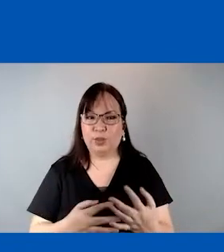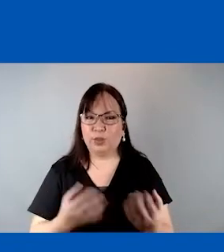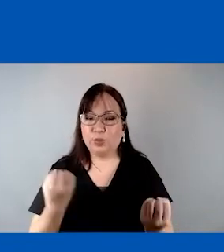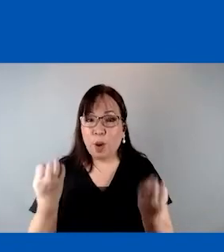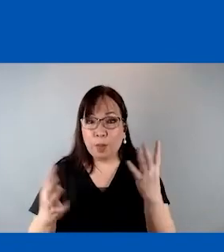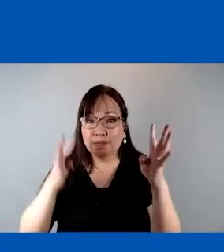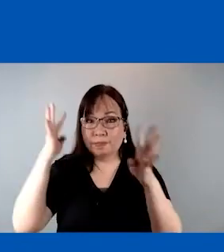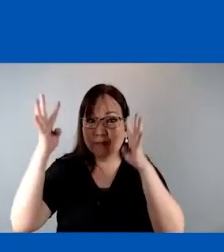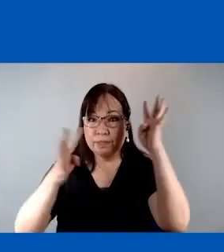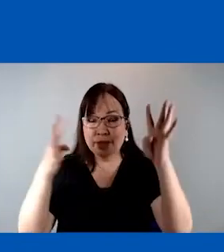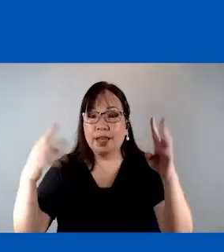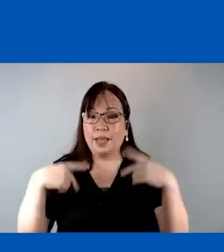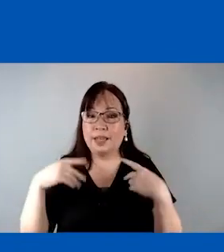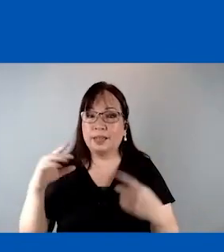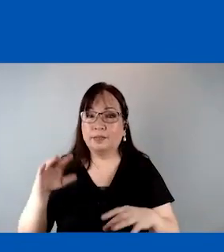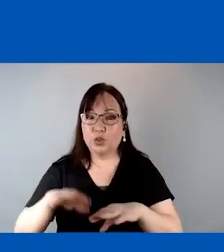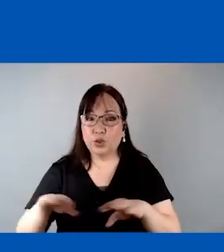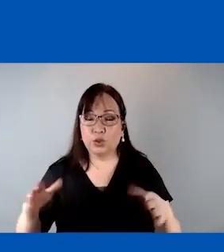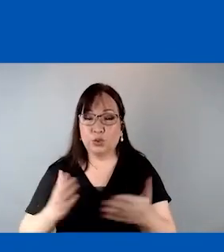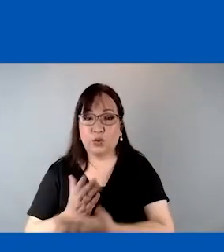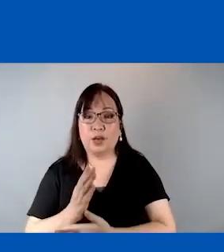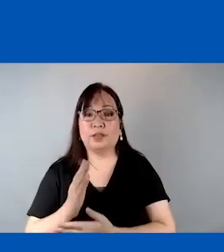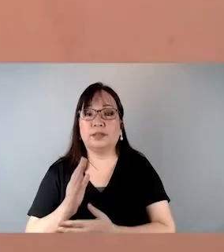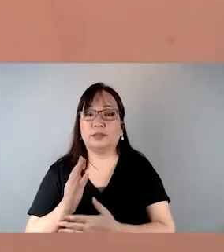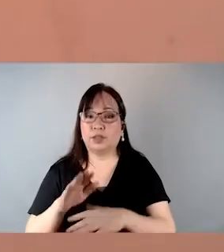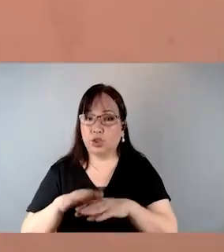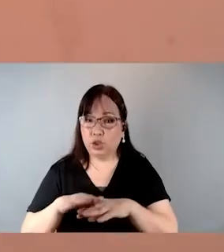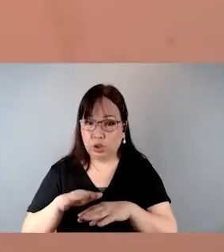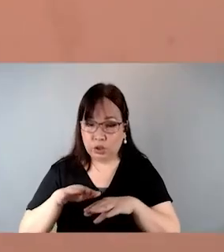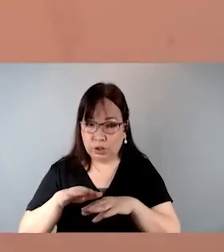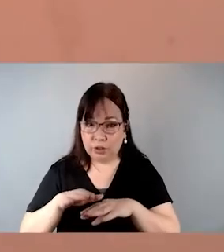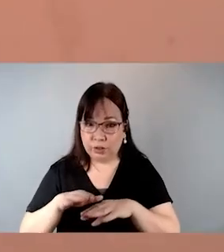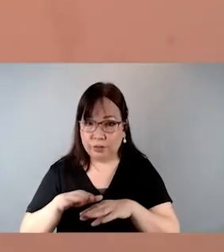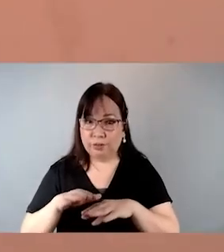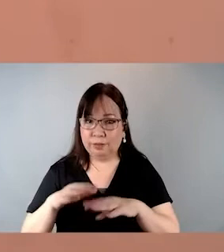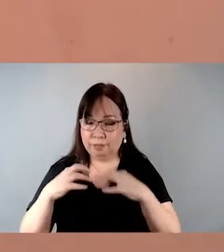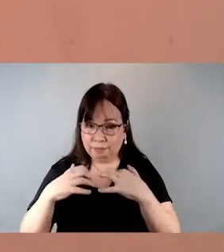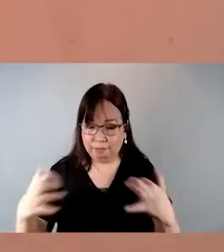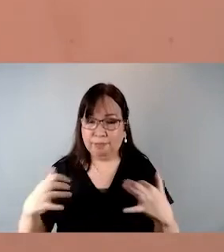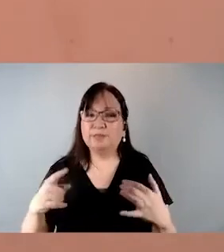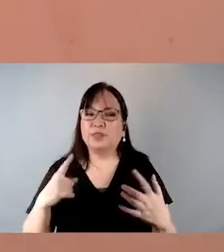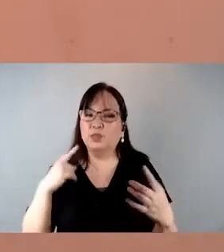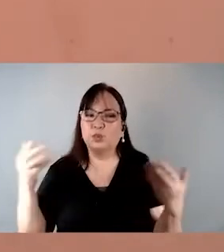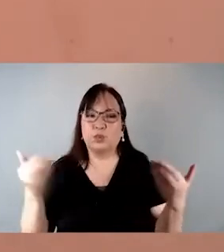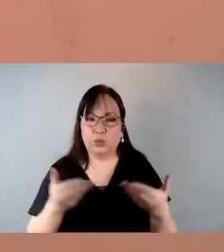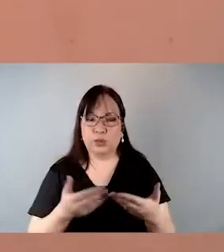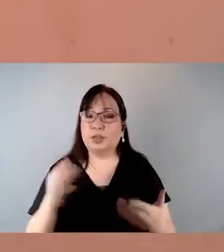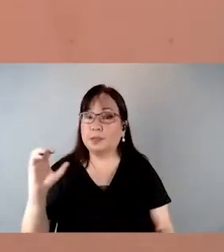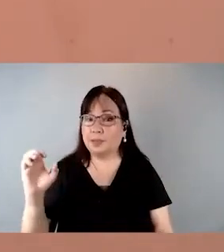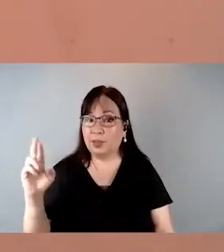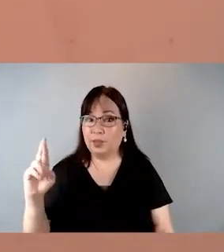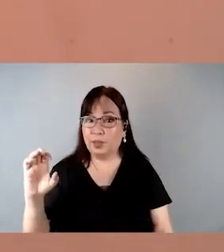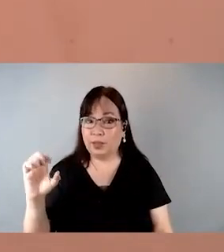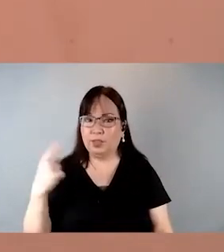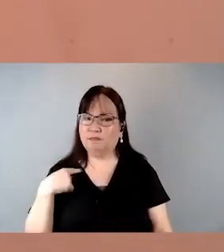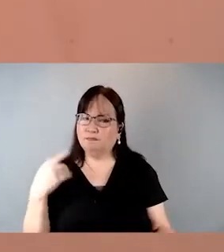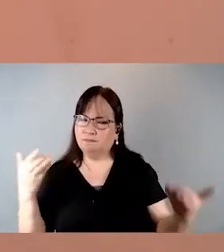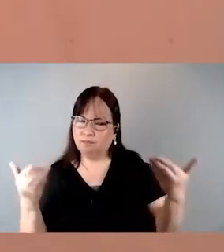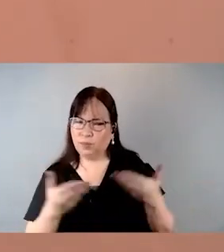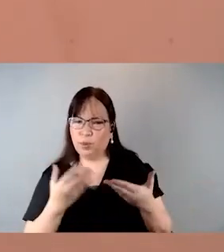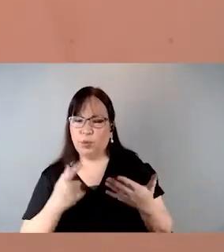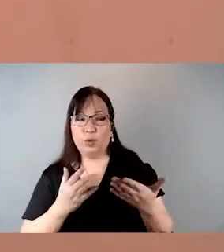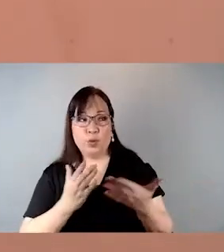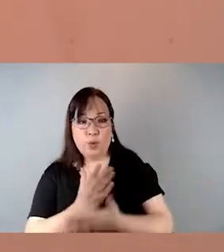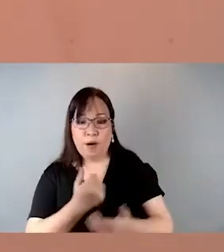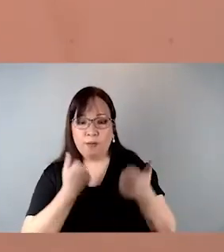many innovations that the CRC introduced. The CRC also importantly introduced a rights-based